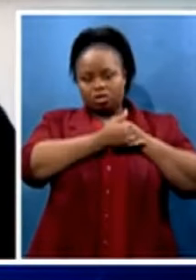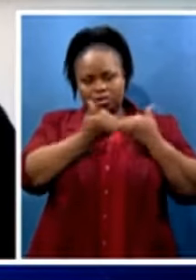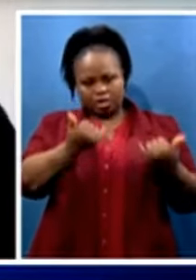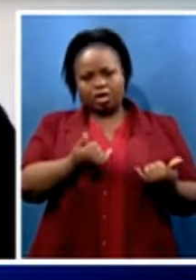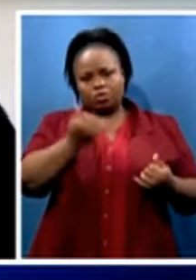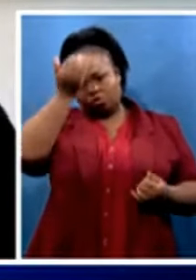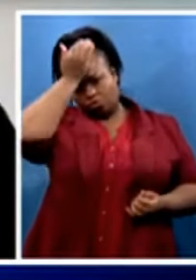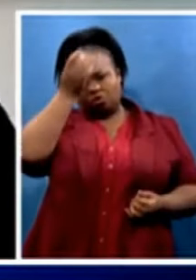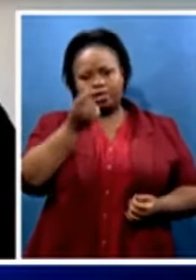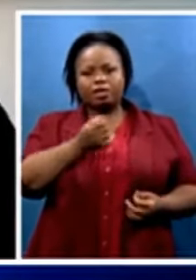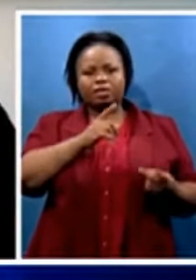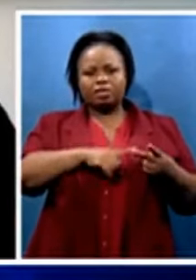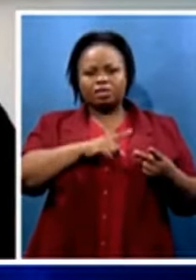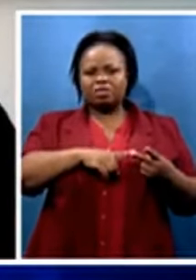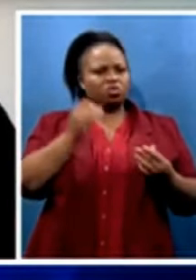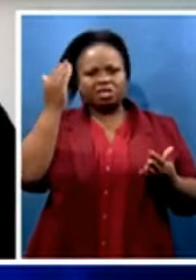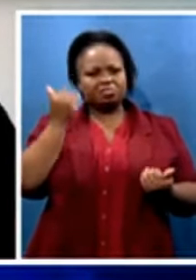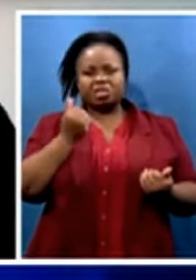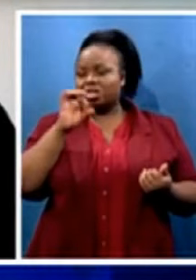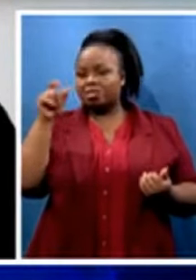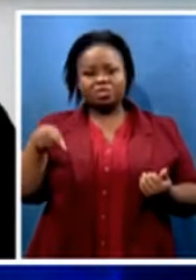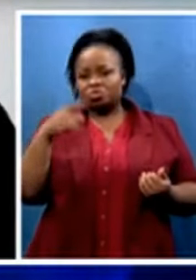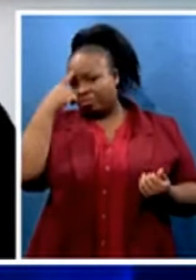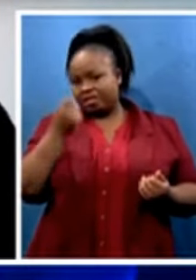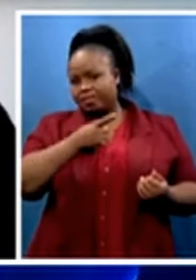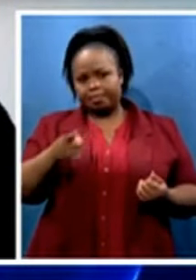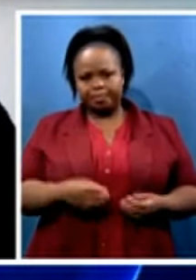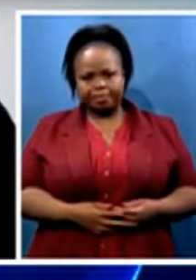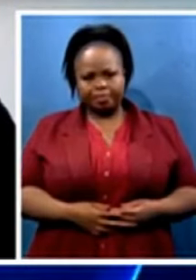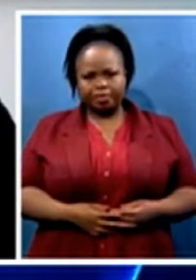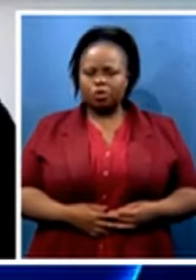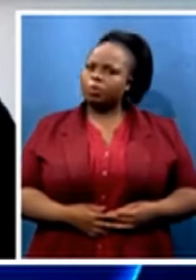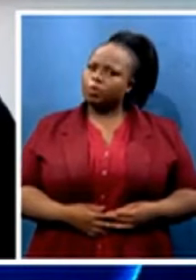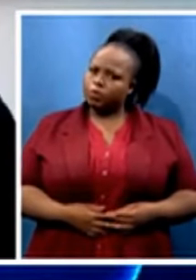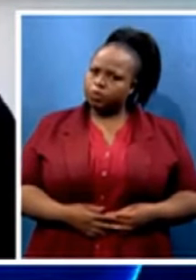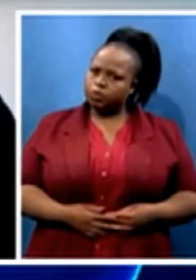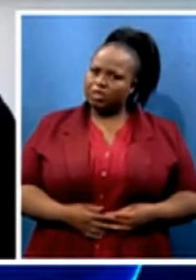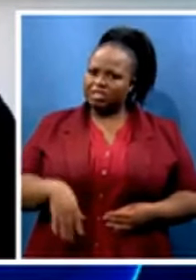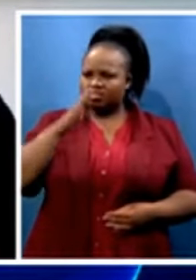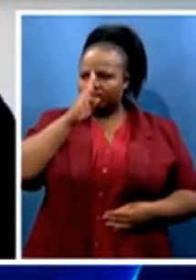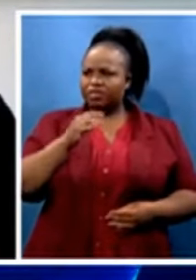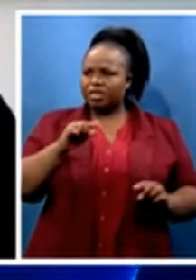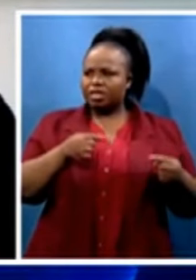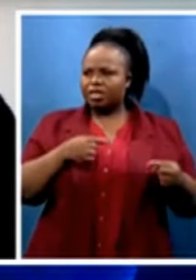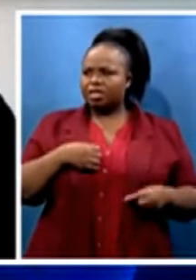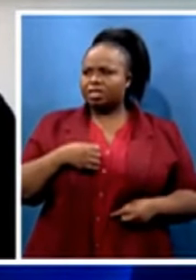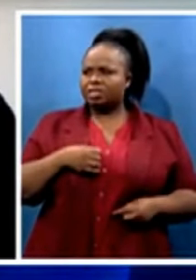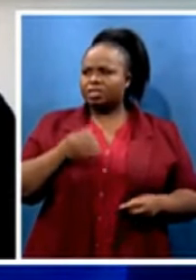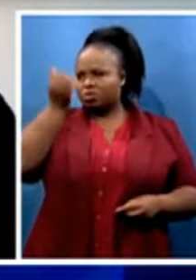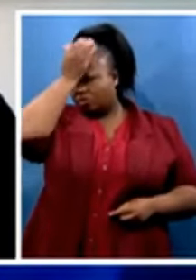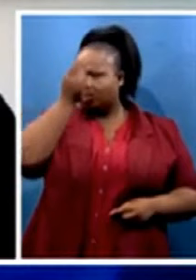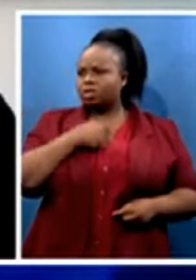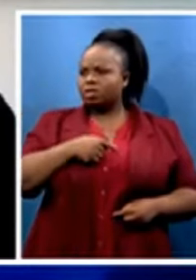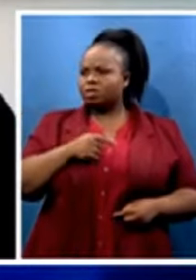anyone to believe them. This is a very, very scathing statement against former President Jacob Zuma. So what's your general reaction of the Nelson Mandela